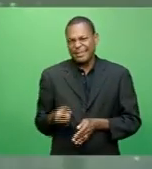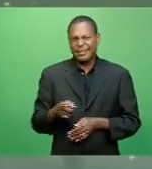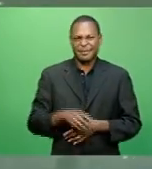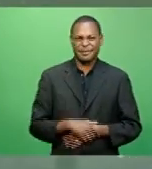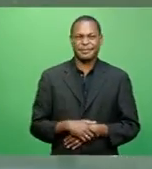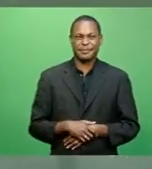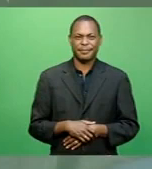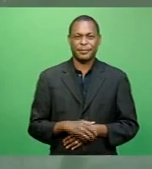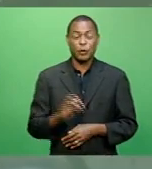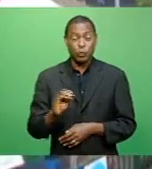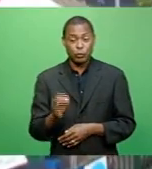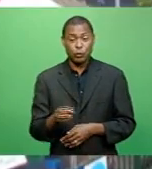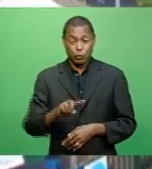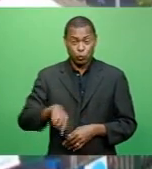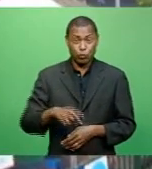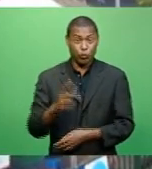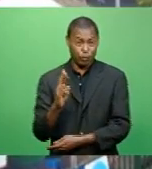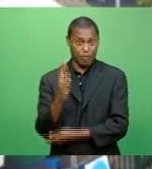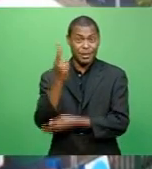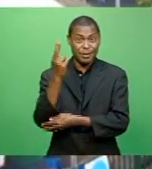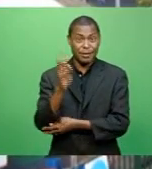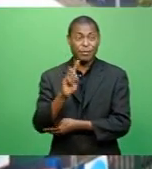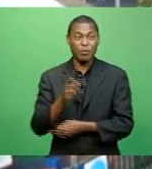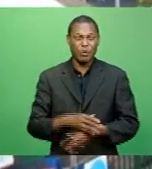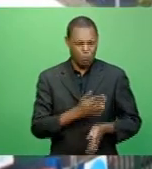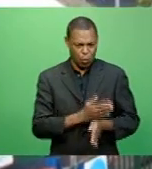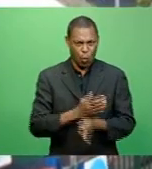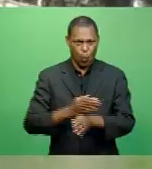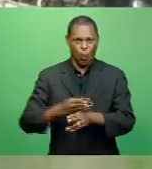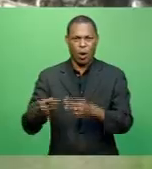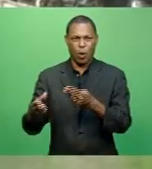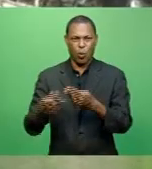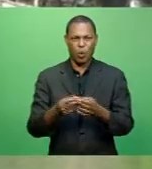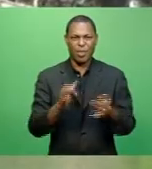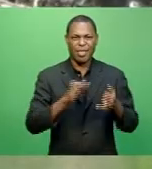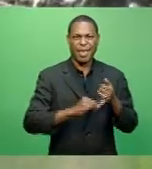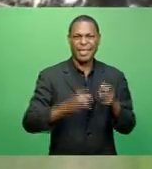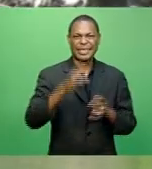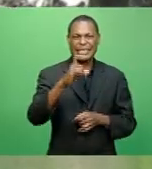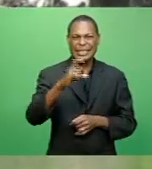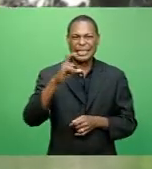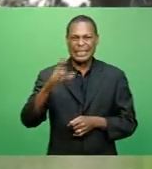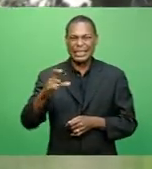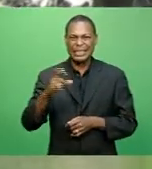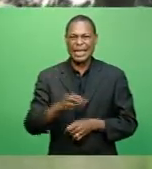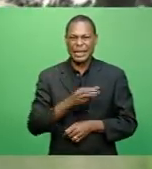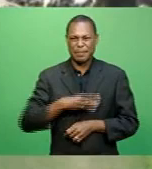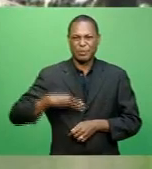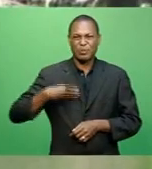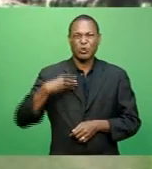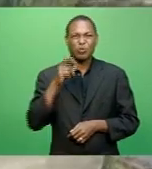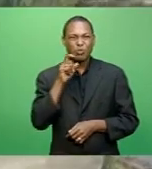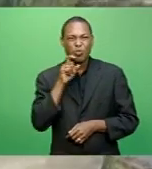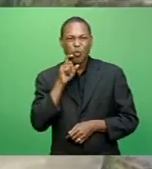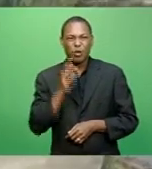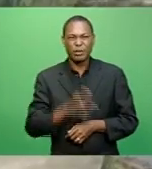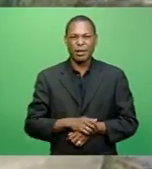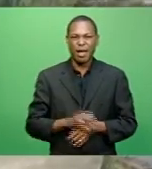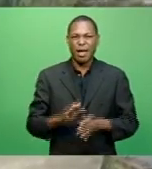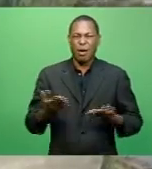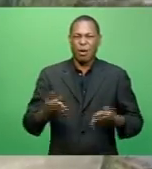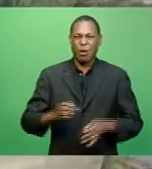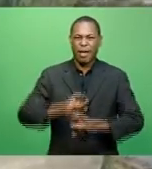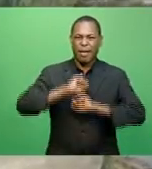representative Roderick Lahl says they are working with the Suwa City Council and Ministry of Waterways to carry out the campaign. The initial